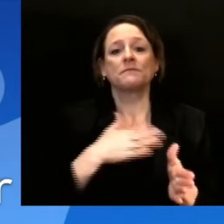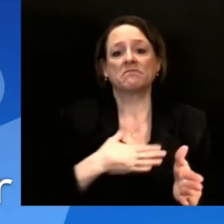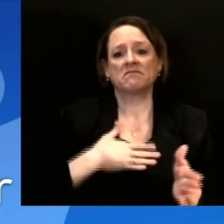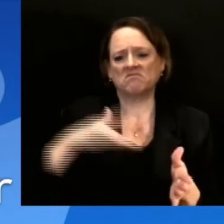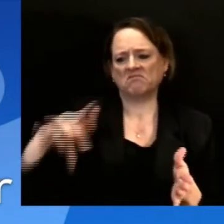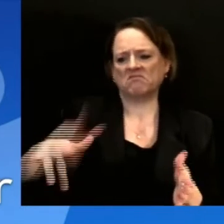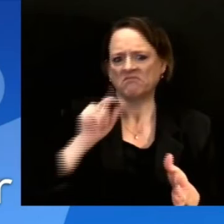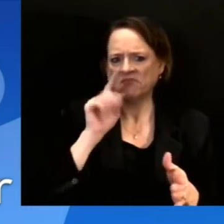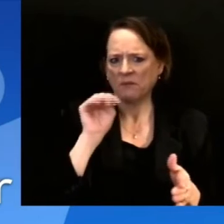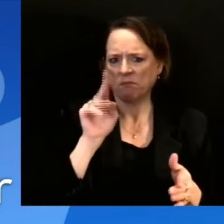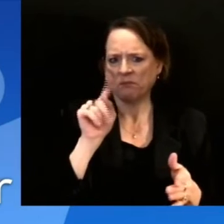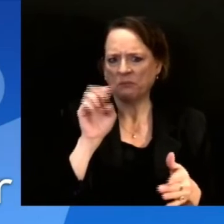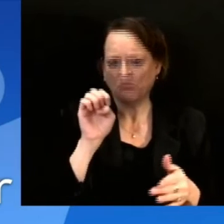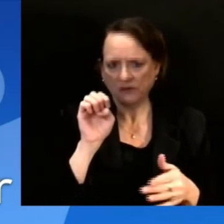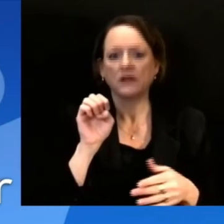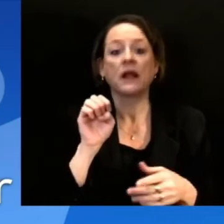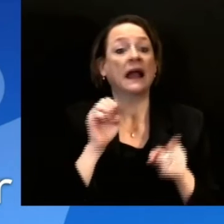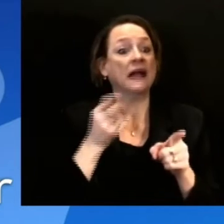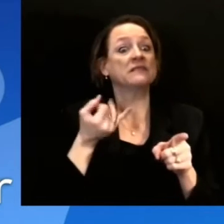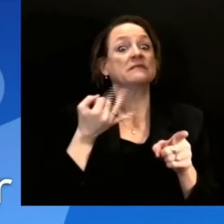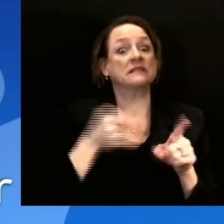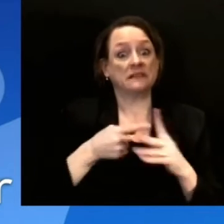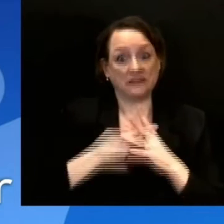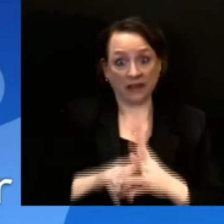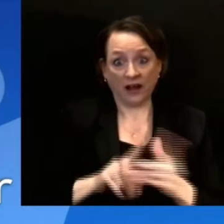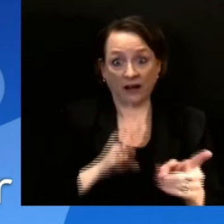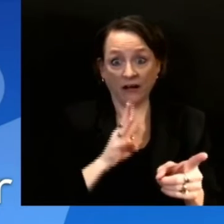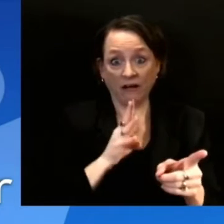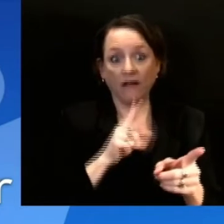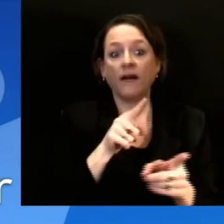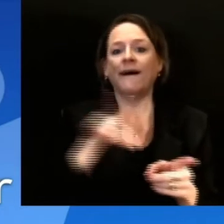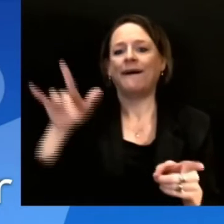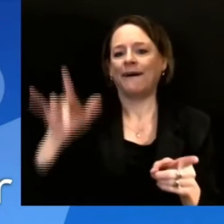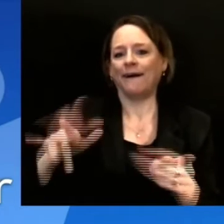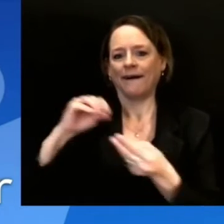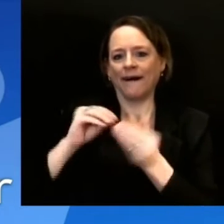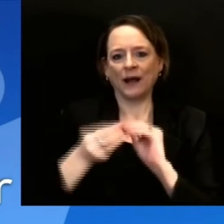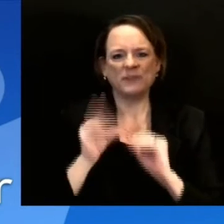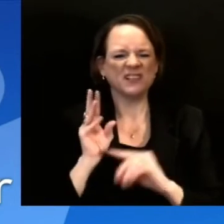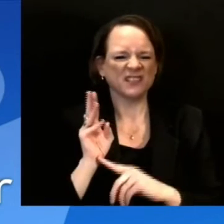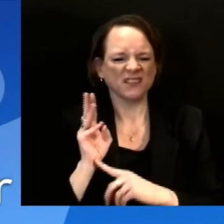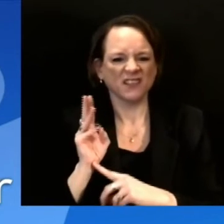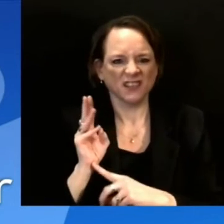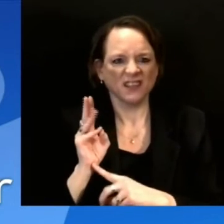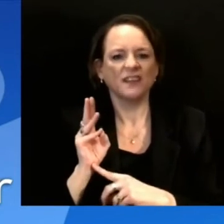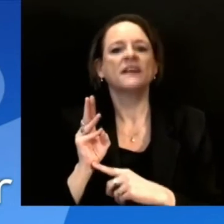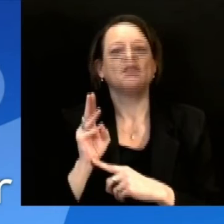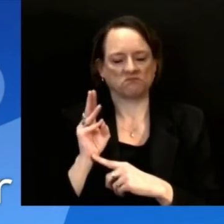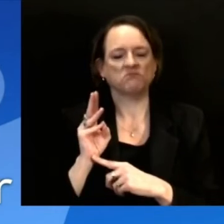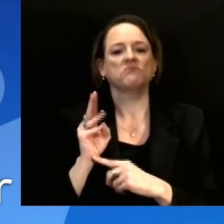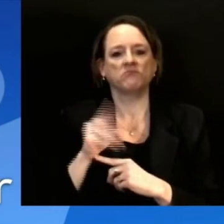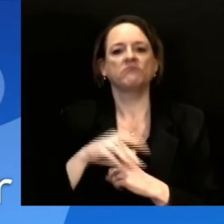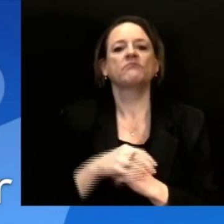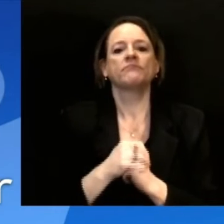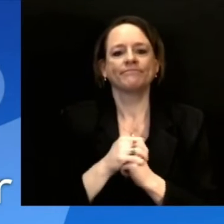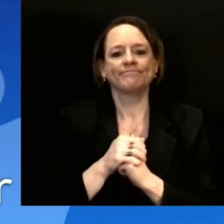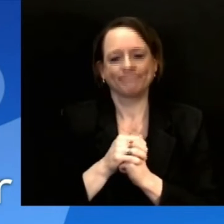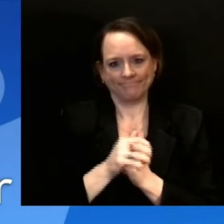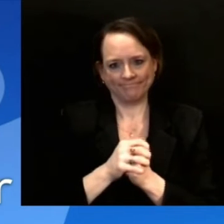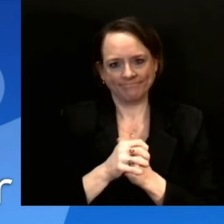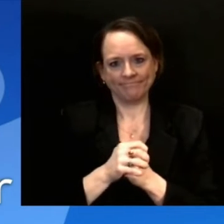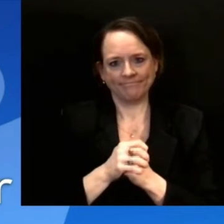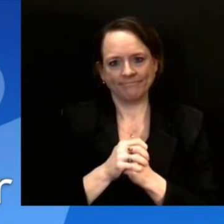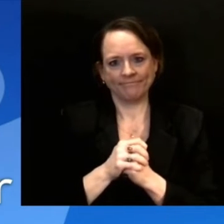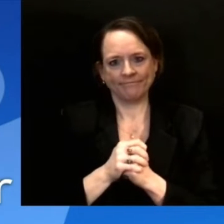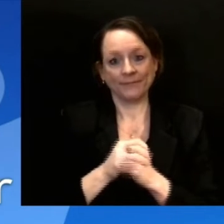If you're on the phone and you are able to do so, use star six to mute and to unmute. And we begin with Brian O'Connor at the